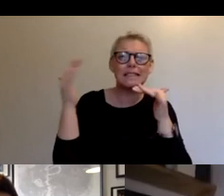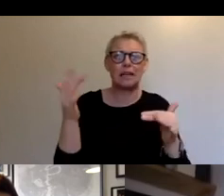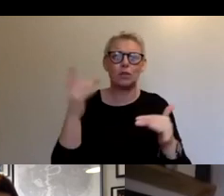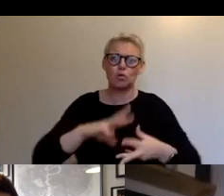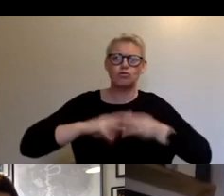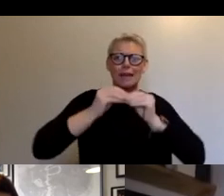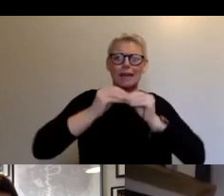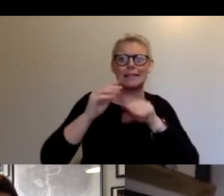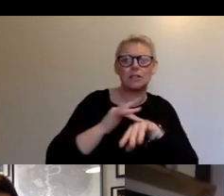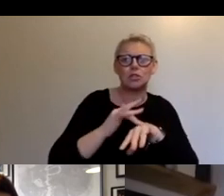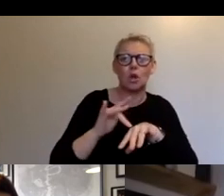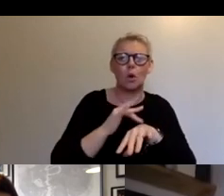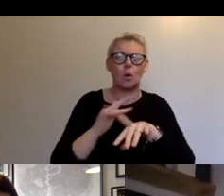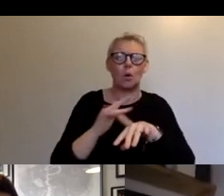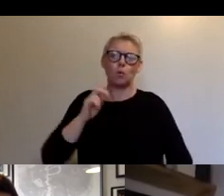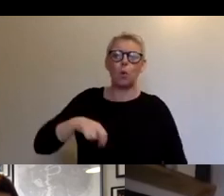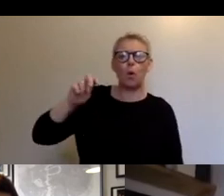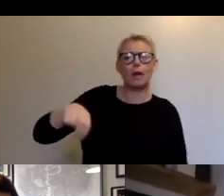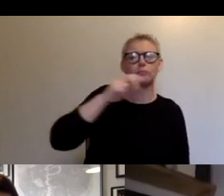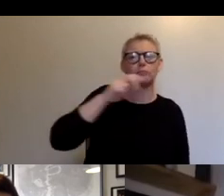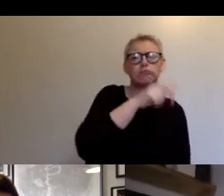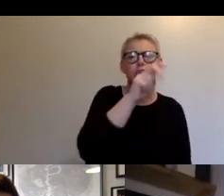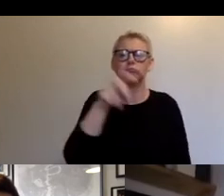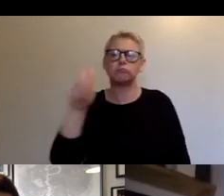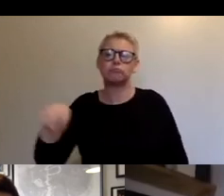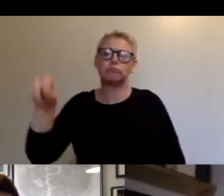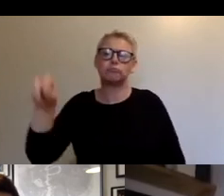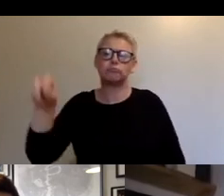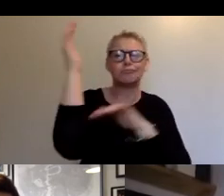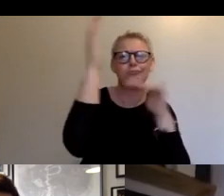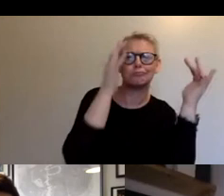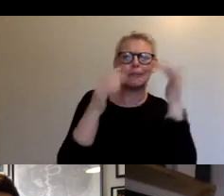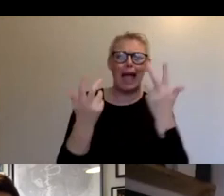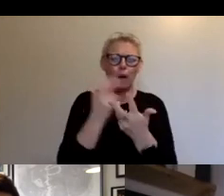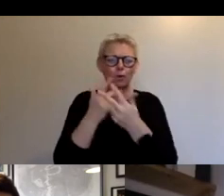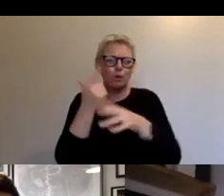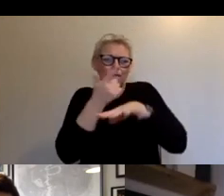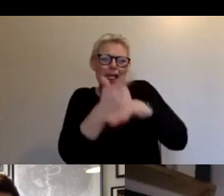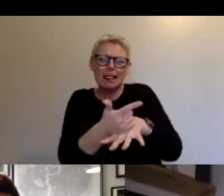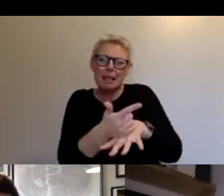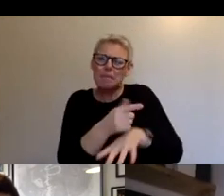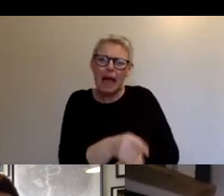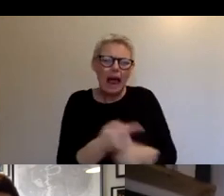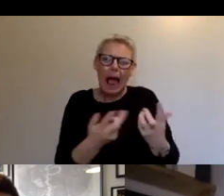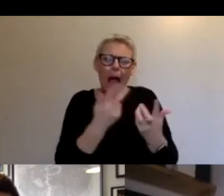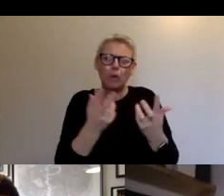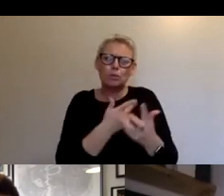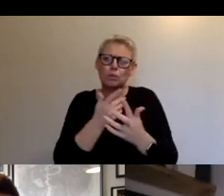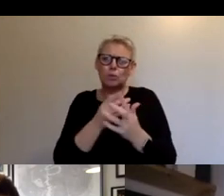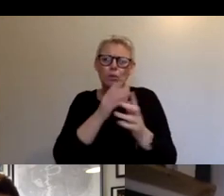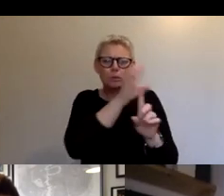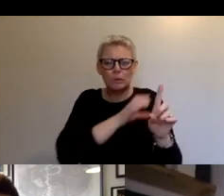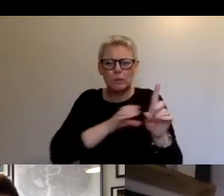and it's a promenade piece around a forest, like how you would film that and how you would share that online has to feel very different